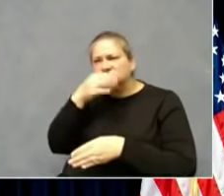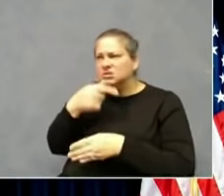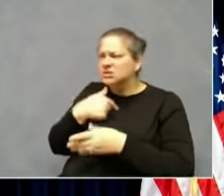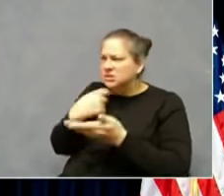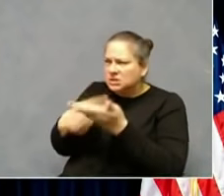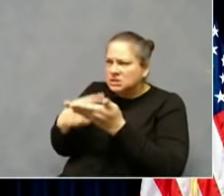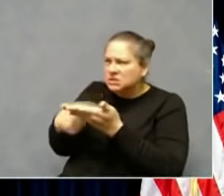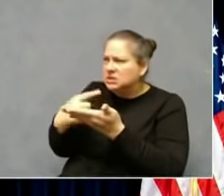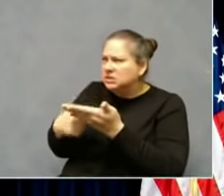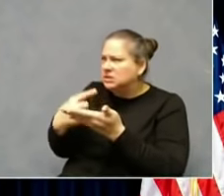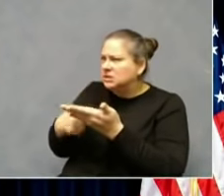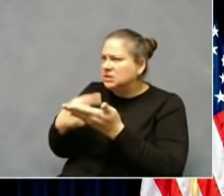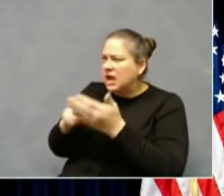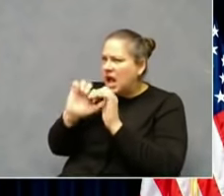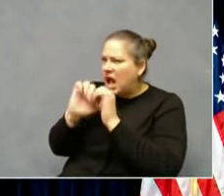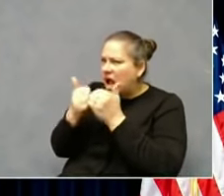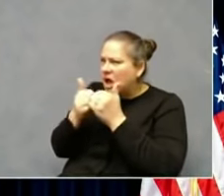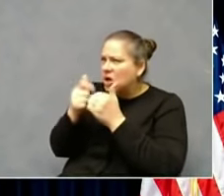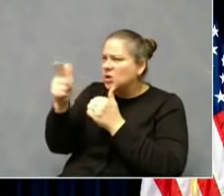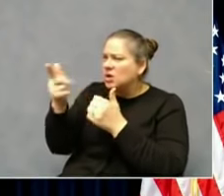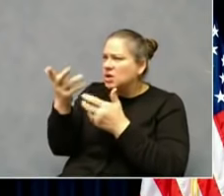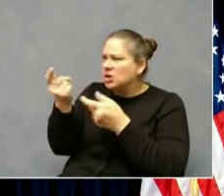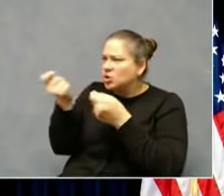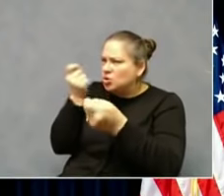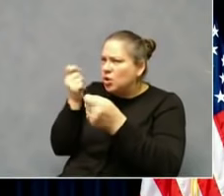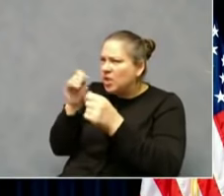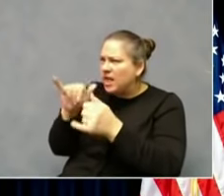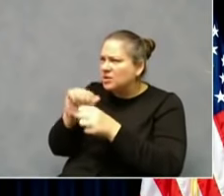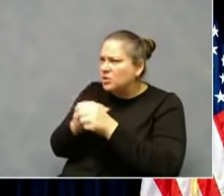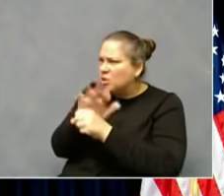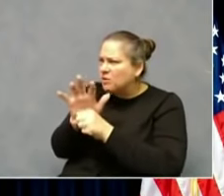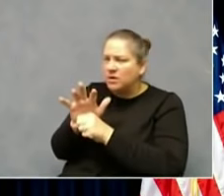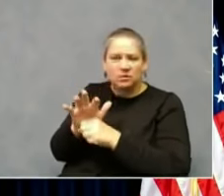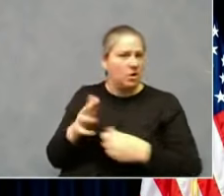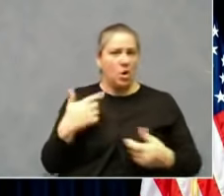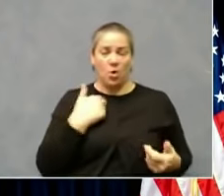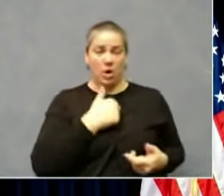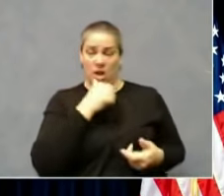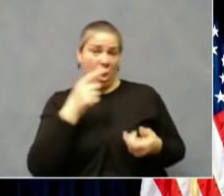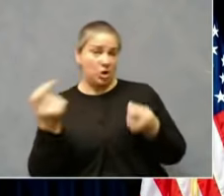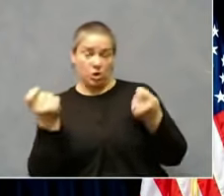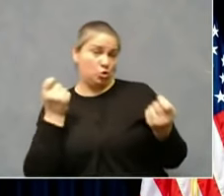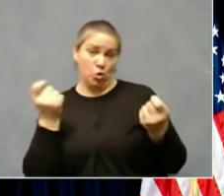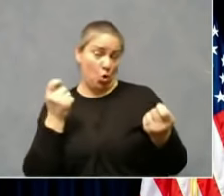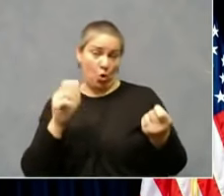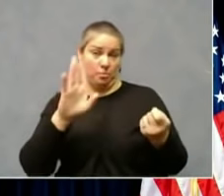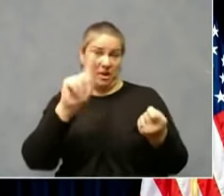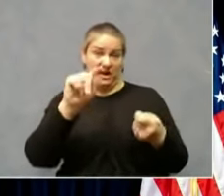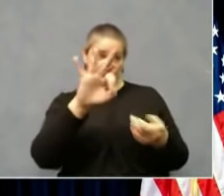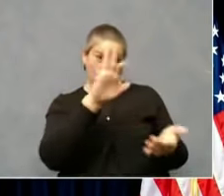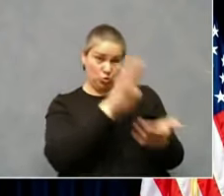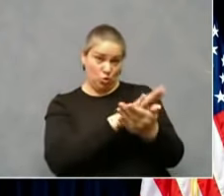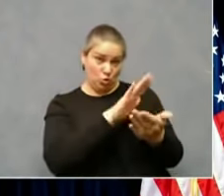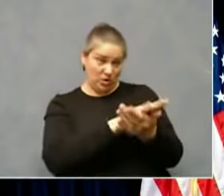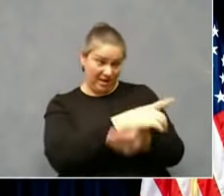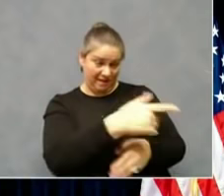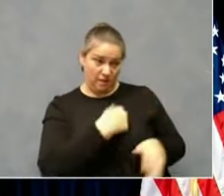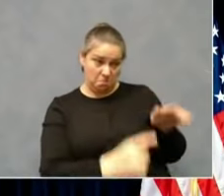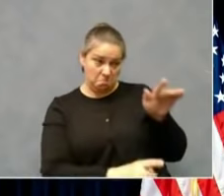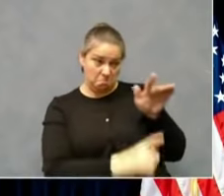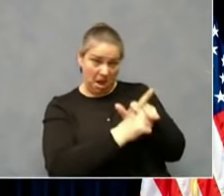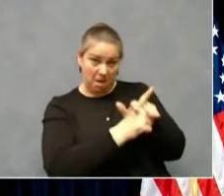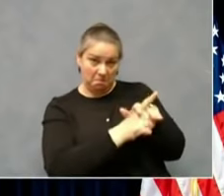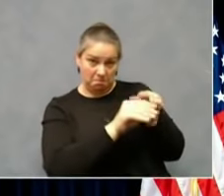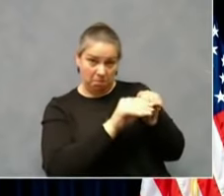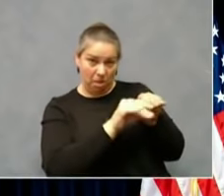We are the opposite. And if our schools become amplifiers, then how to stop it before it, it